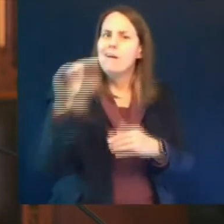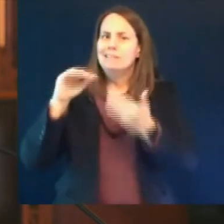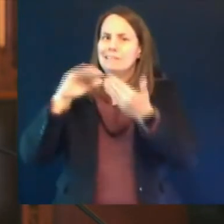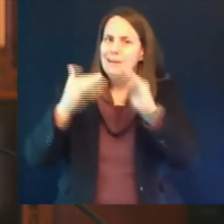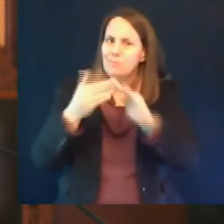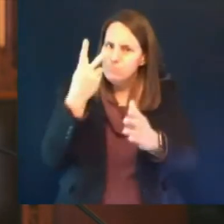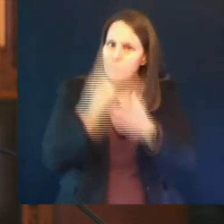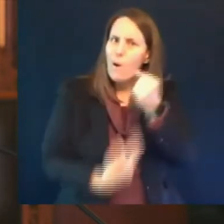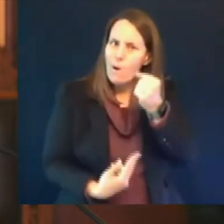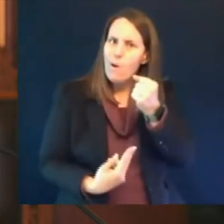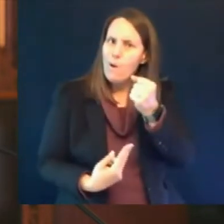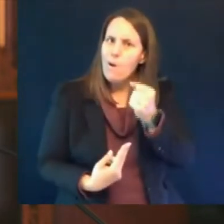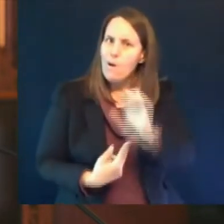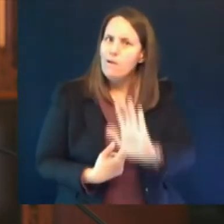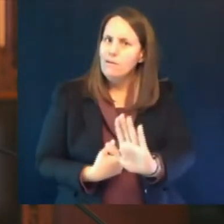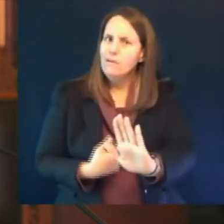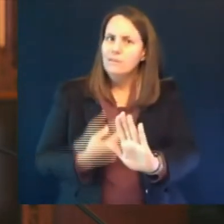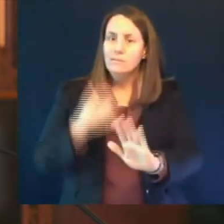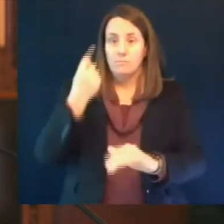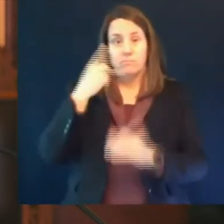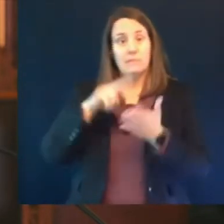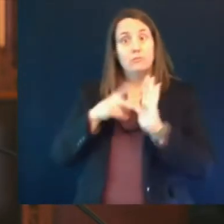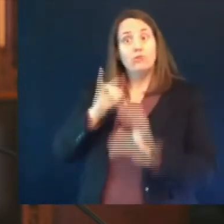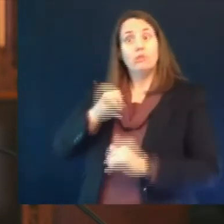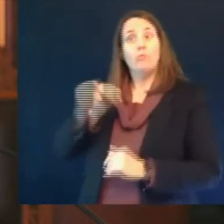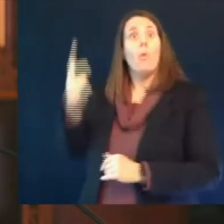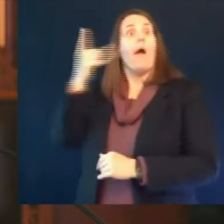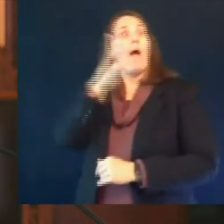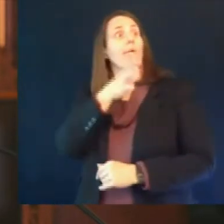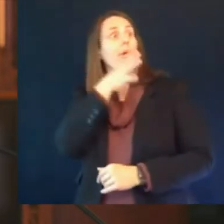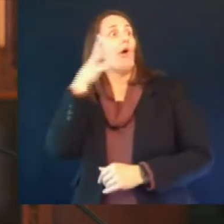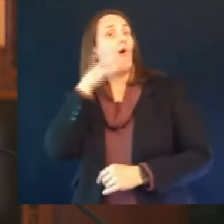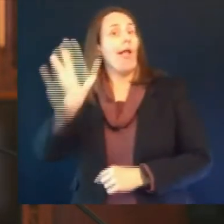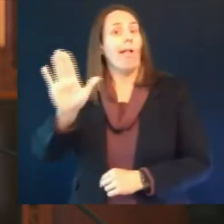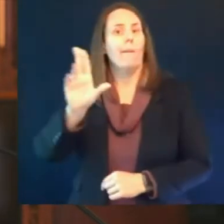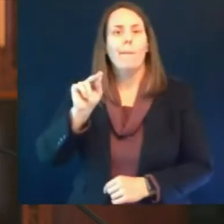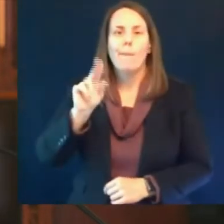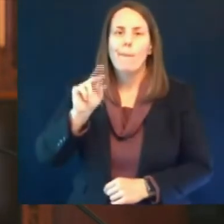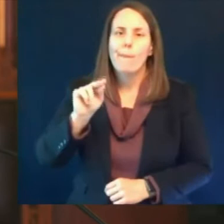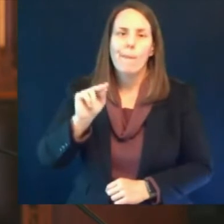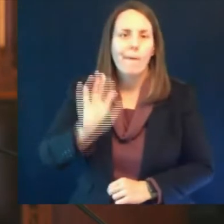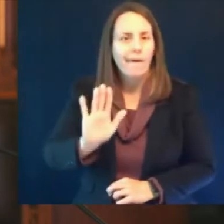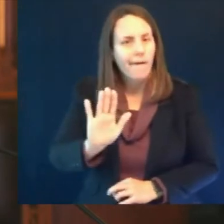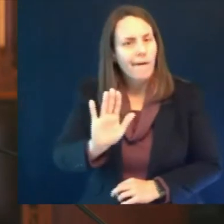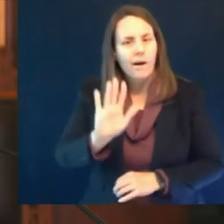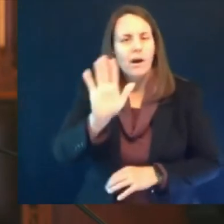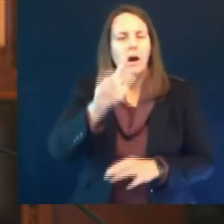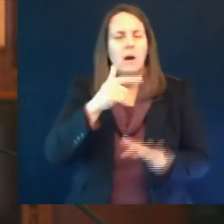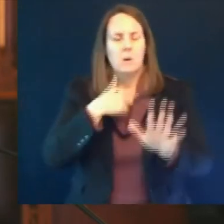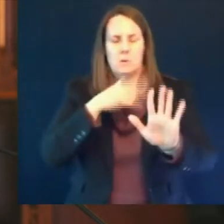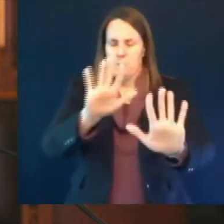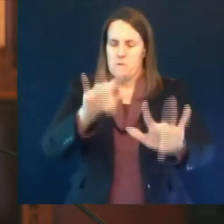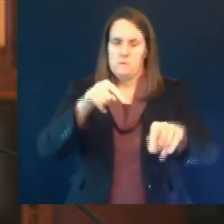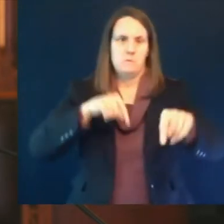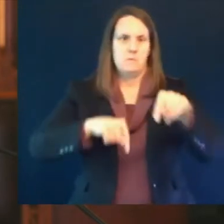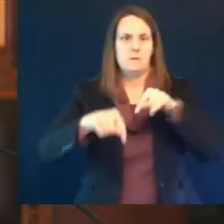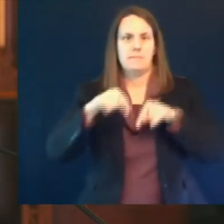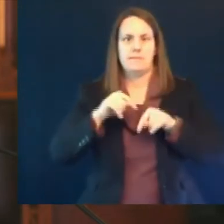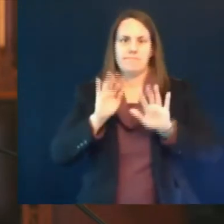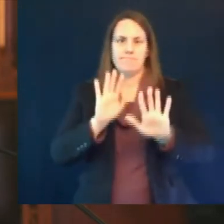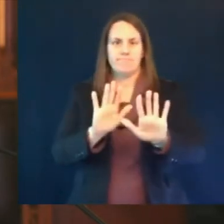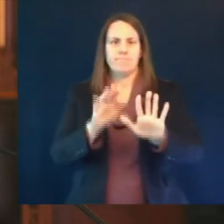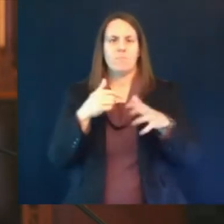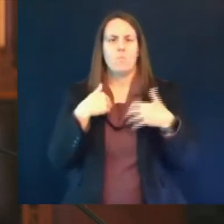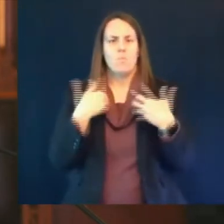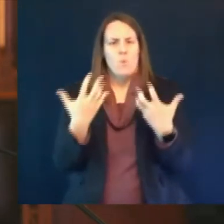moment to pause and give a big shout out to our logistics team on the on the vaccine task force what